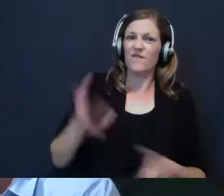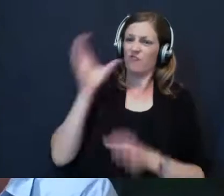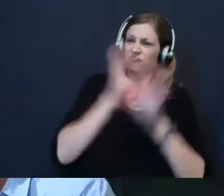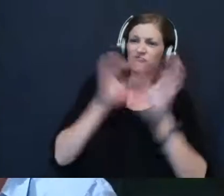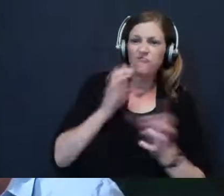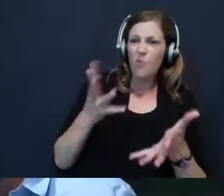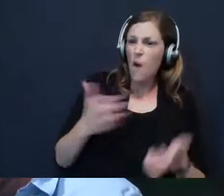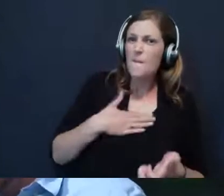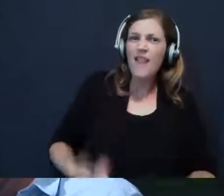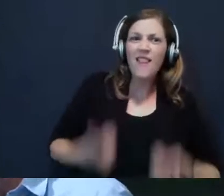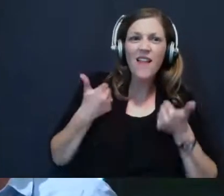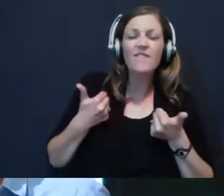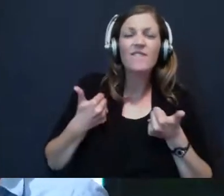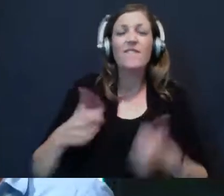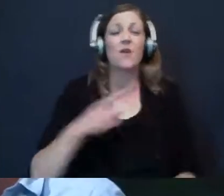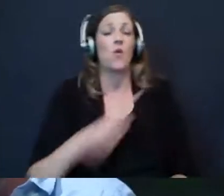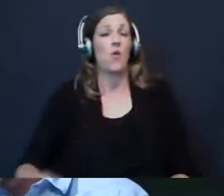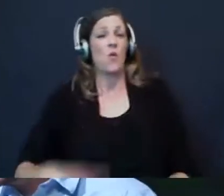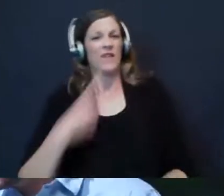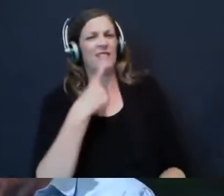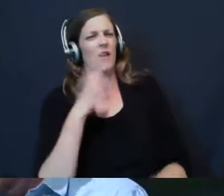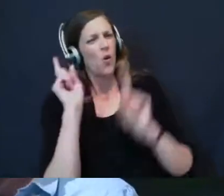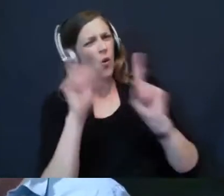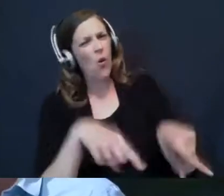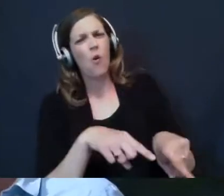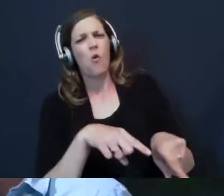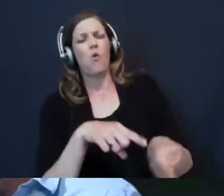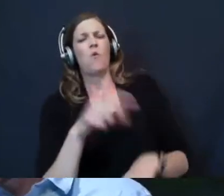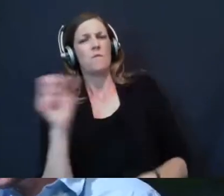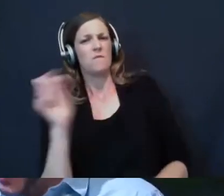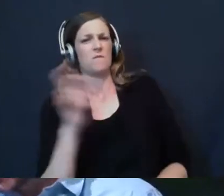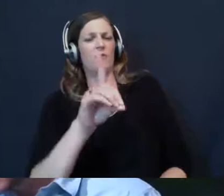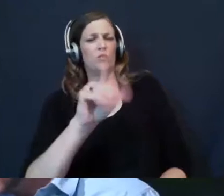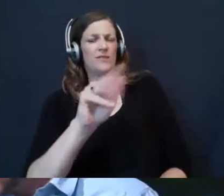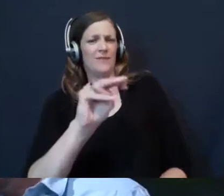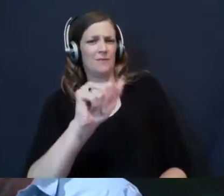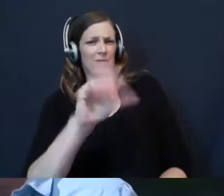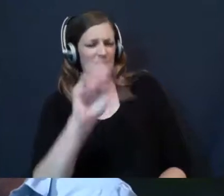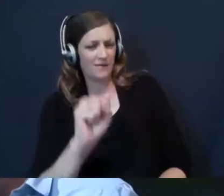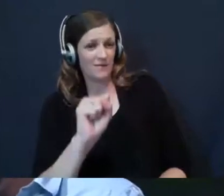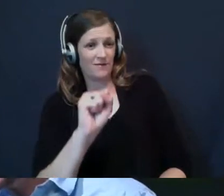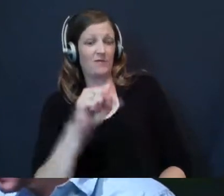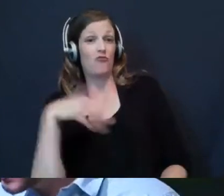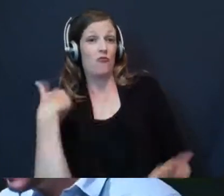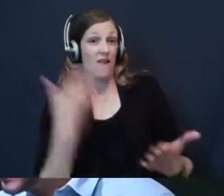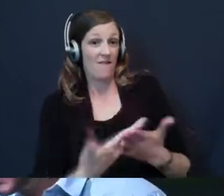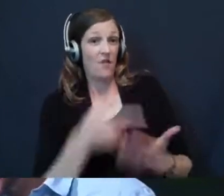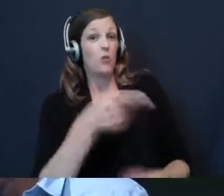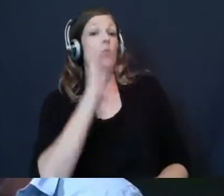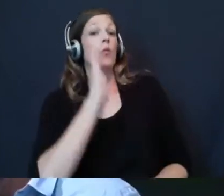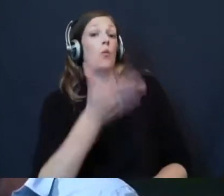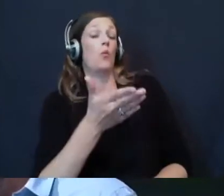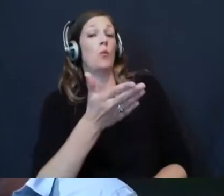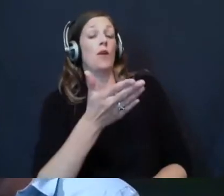life to take it away. And the Lord said to him, Go, return on your way to the wilderness of Damascus. And when you arrive, you shall anoint